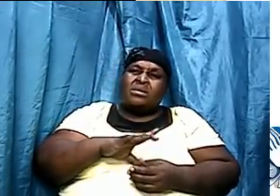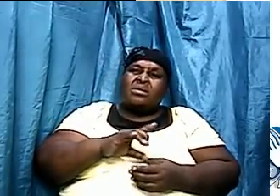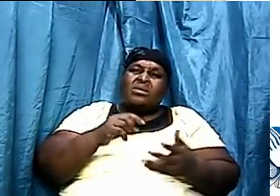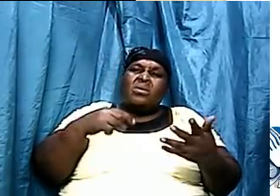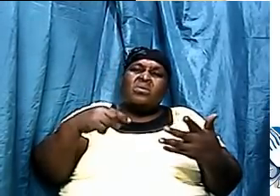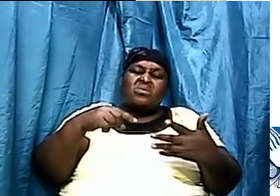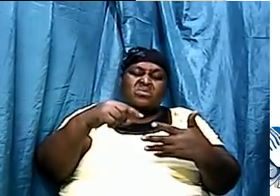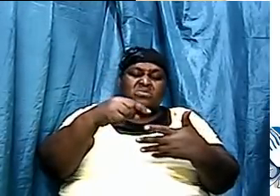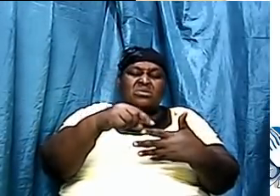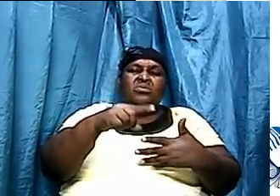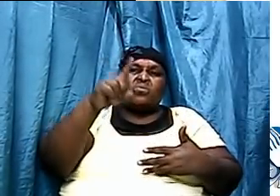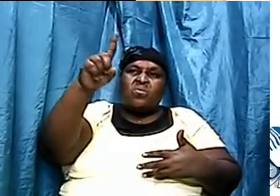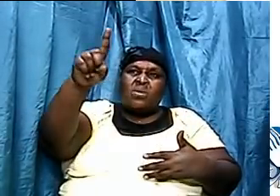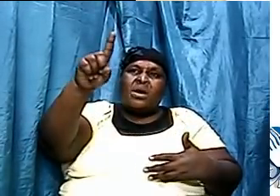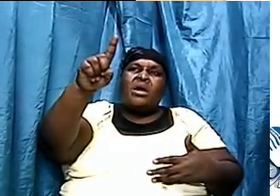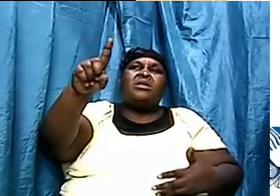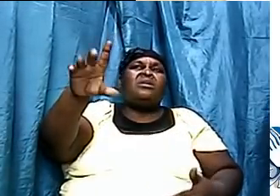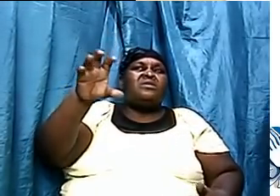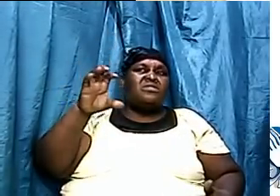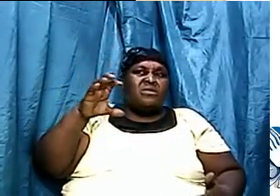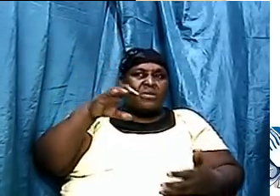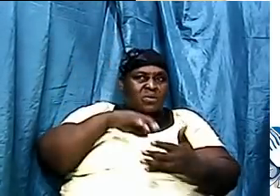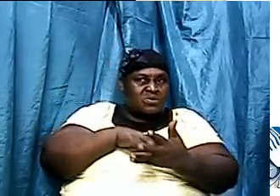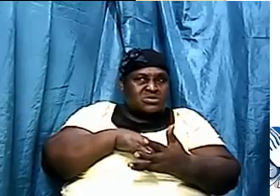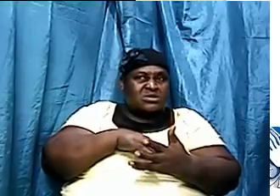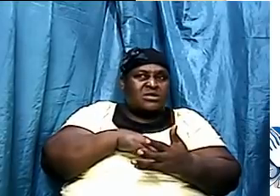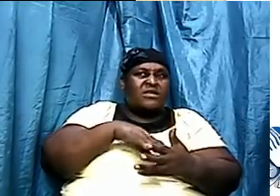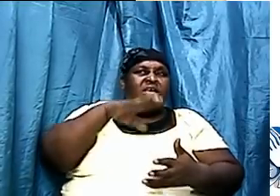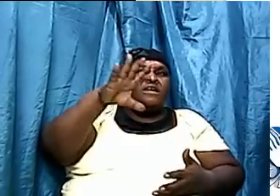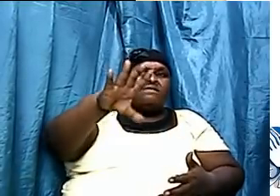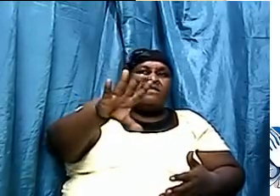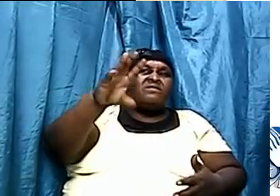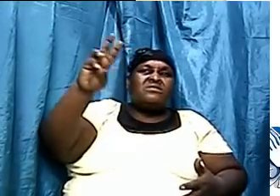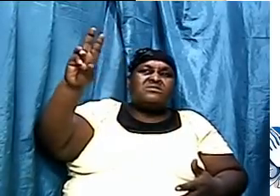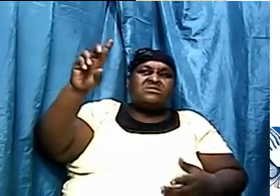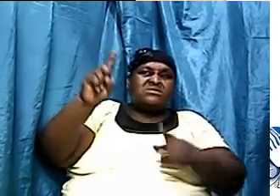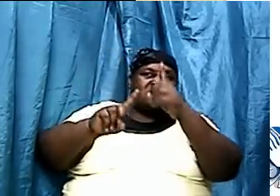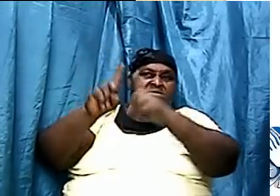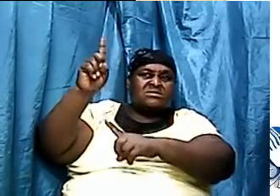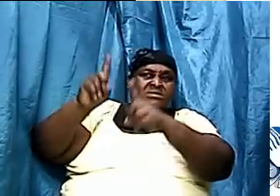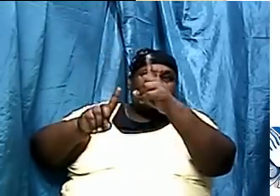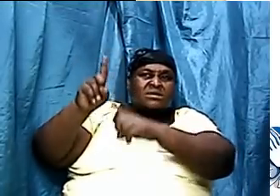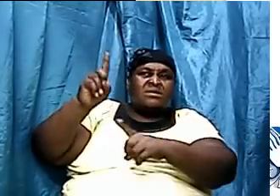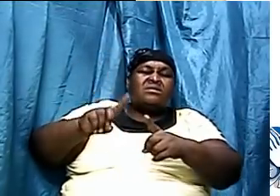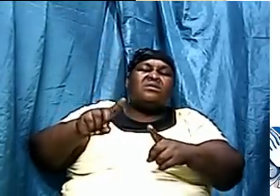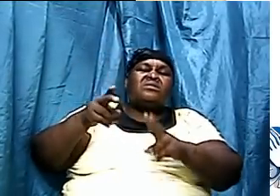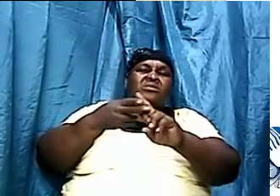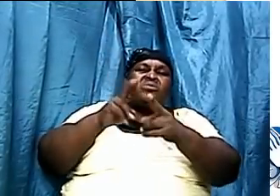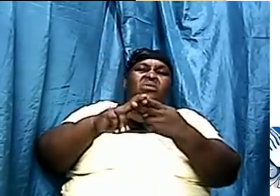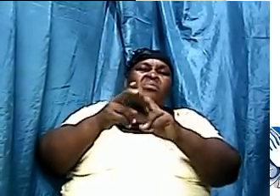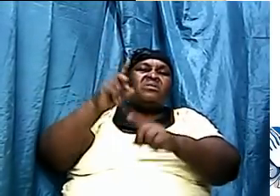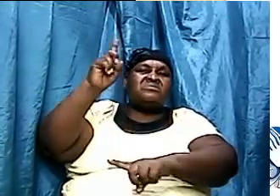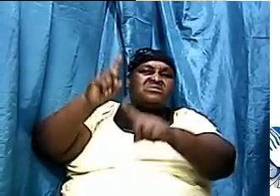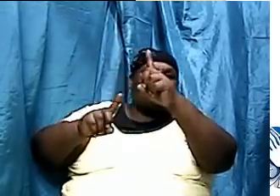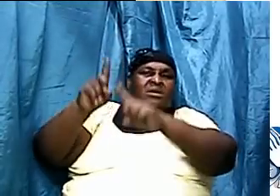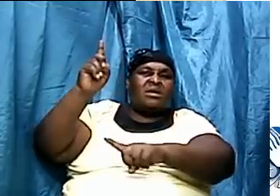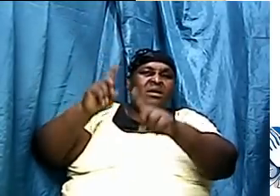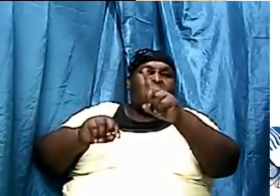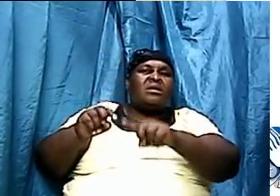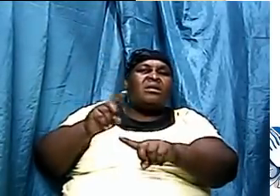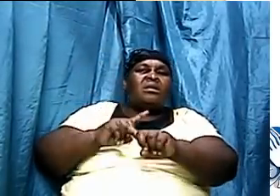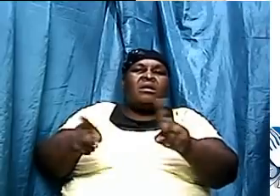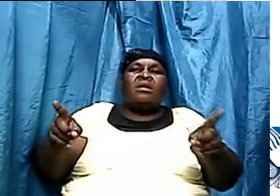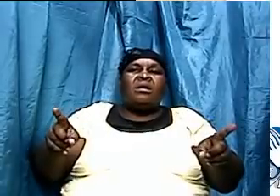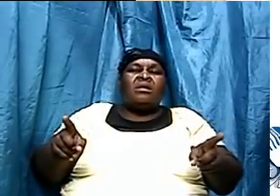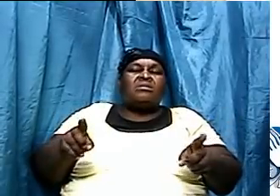1056 stars, claiming at his time that the number of stars could not exceed 3000.